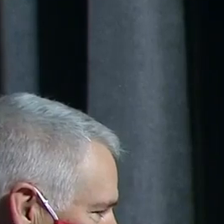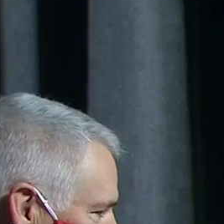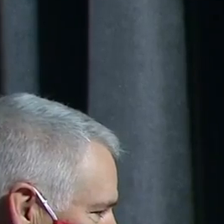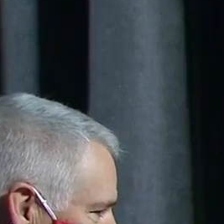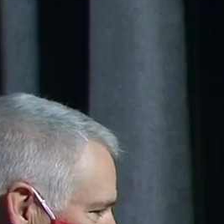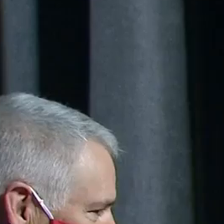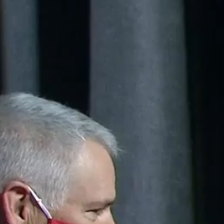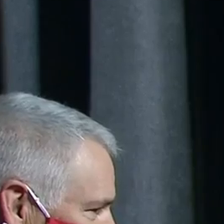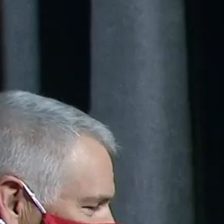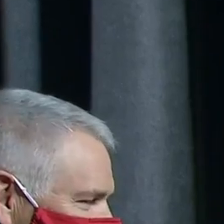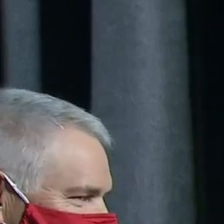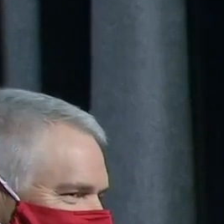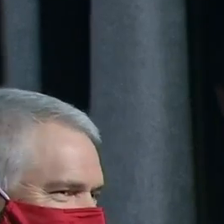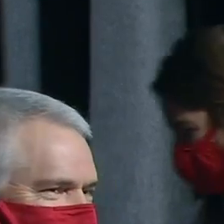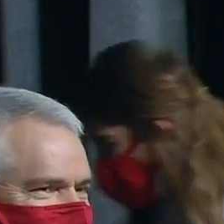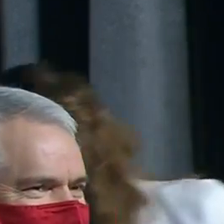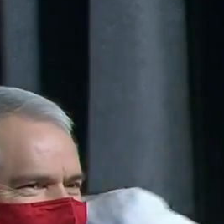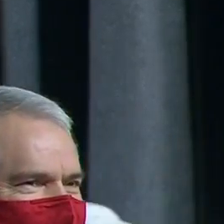Hopefully I don't jump.